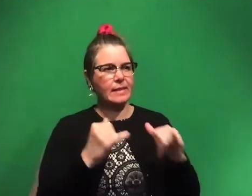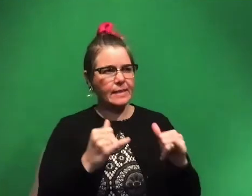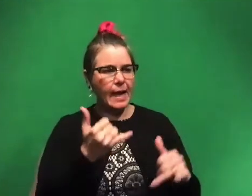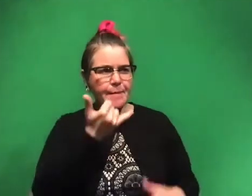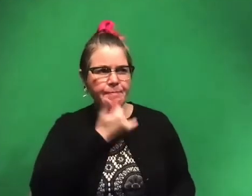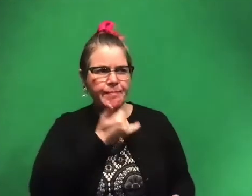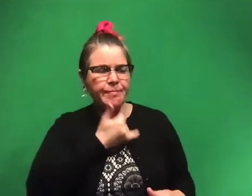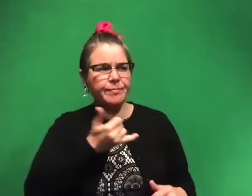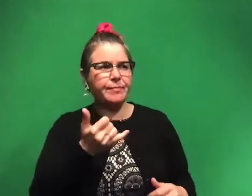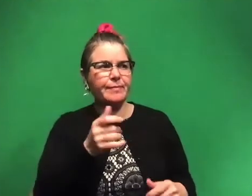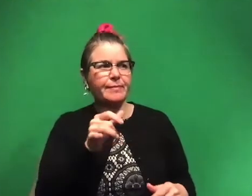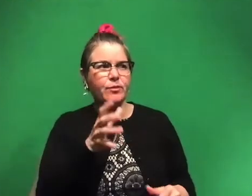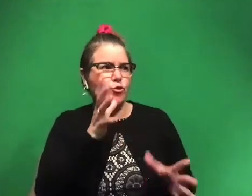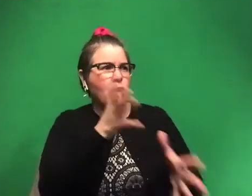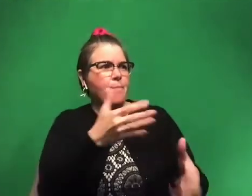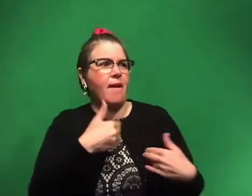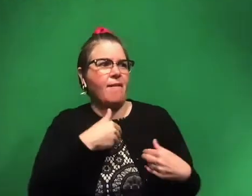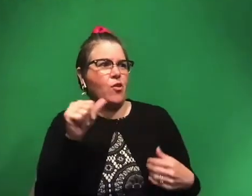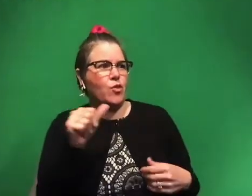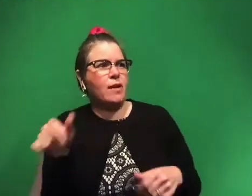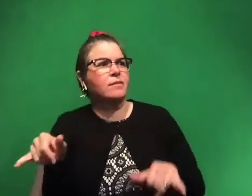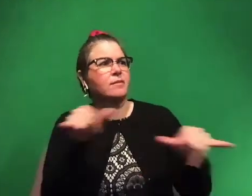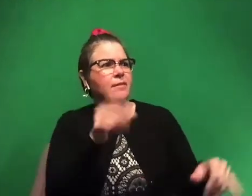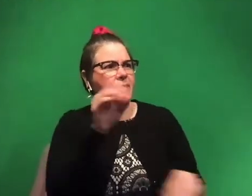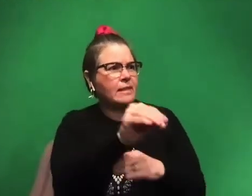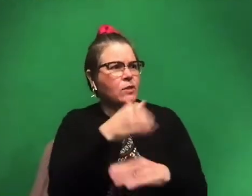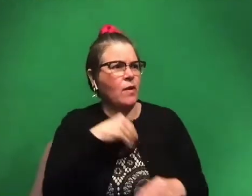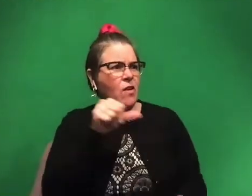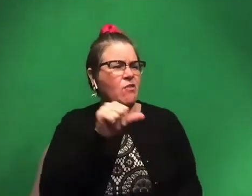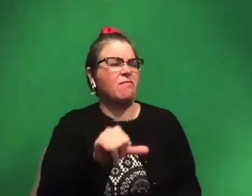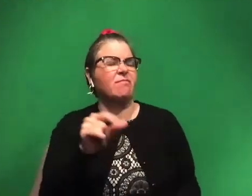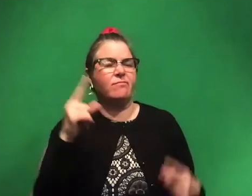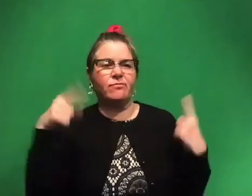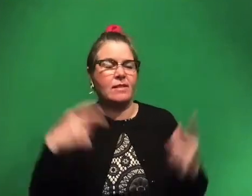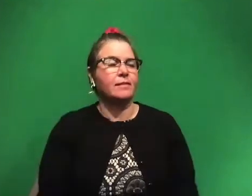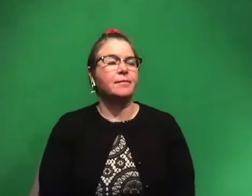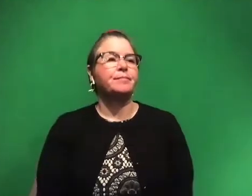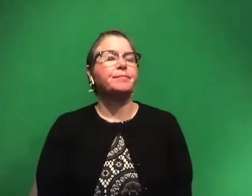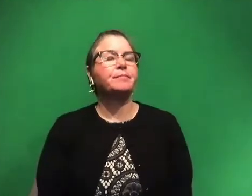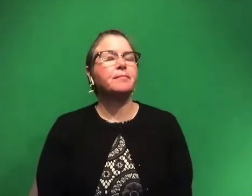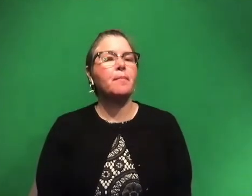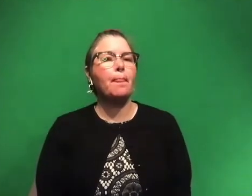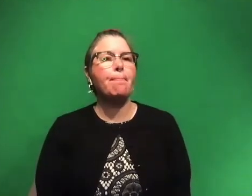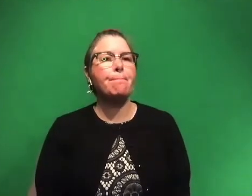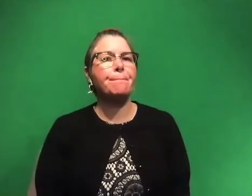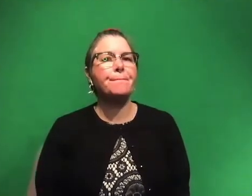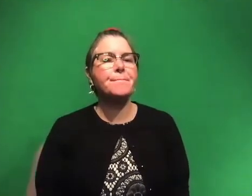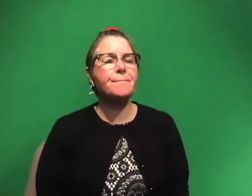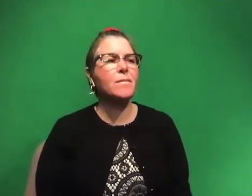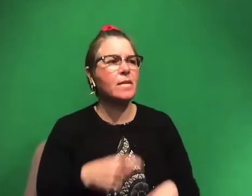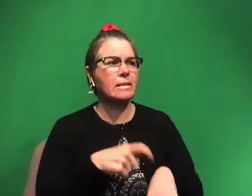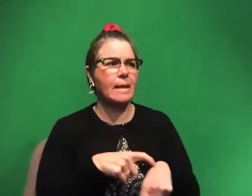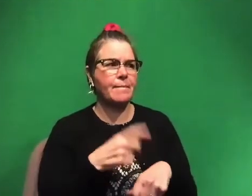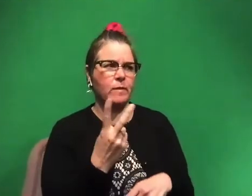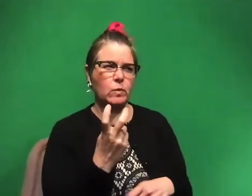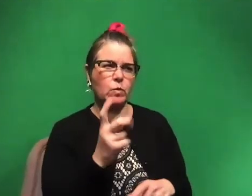that your grandma has. Like that's, that's wild. Um, cool. So let's see if we're okay on time, time for a couple more.